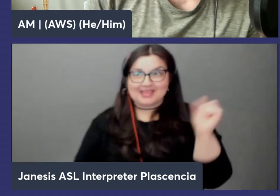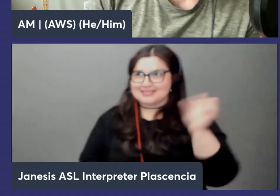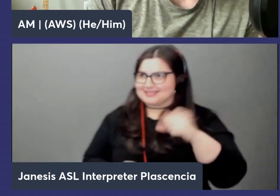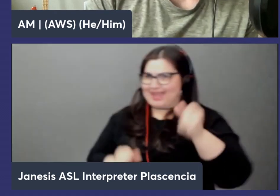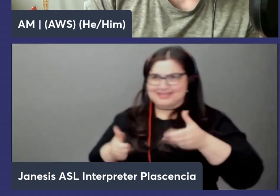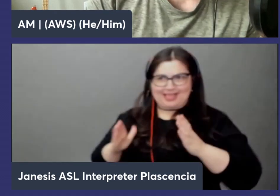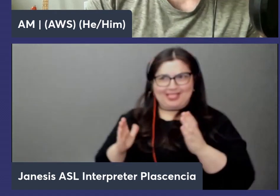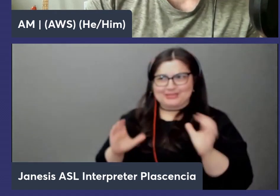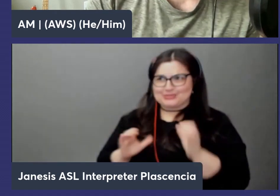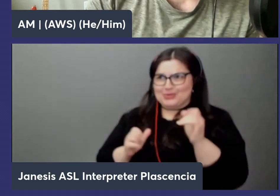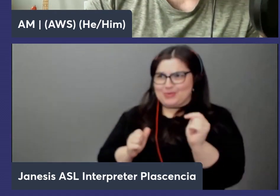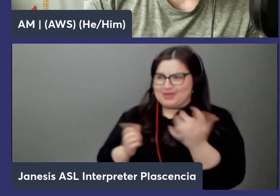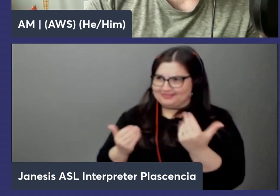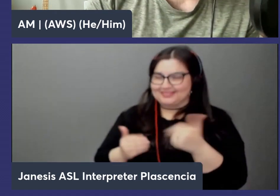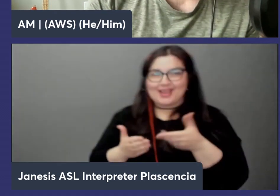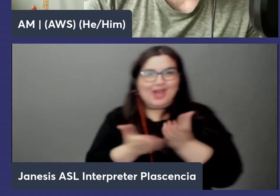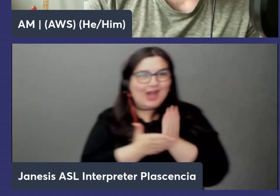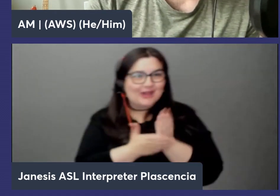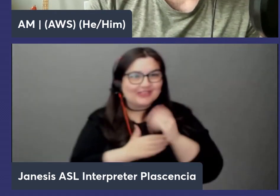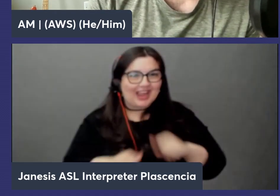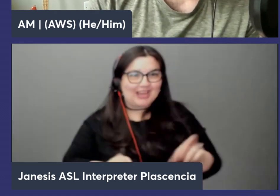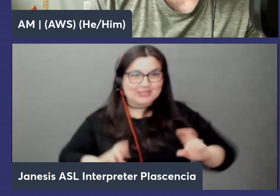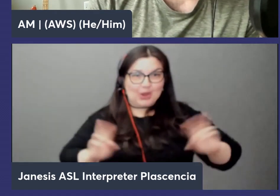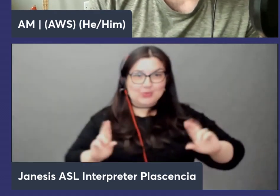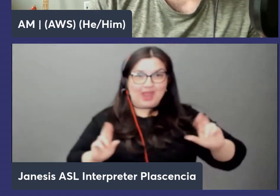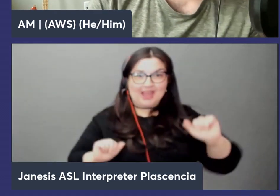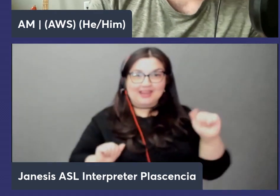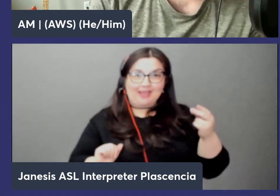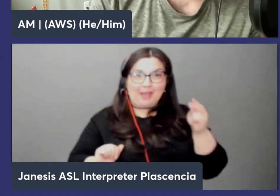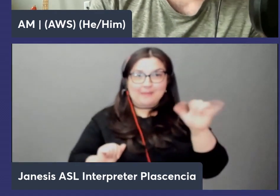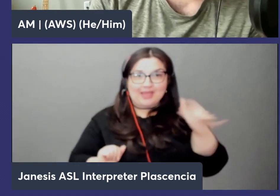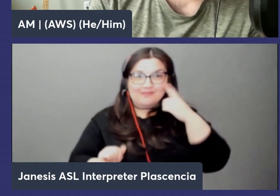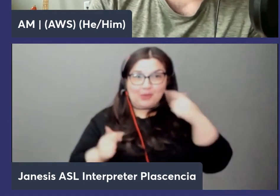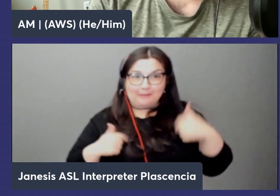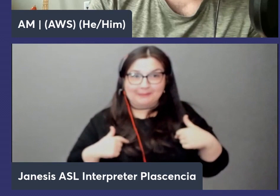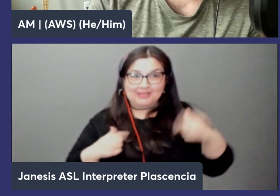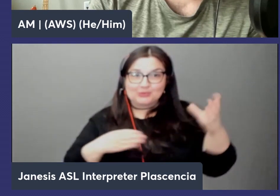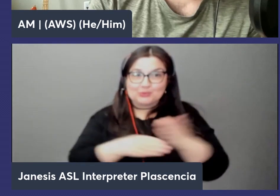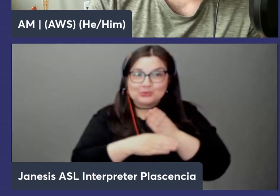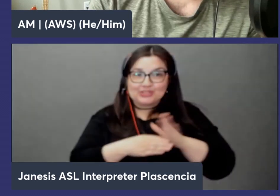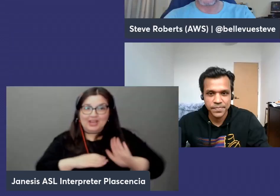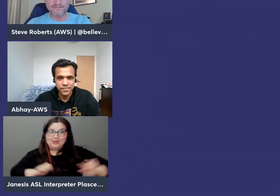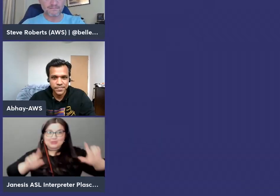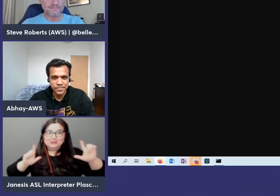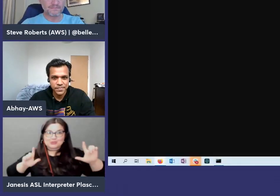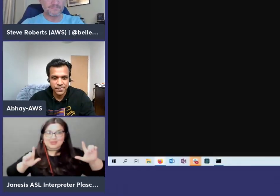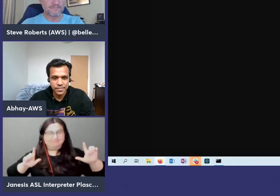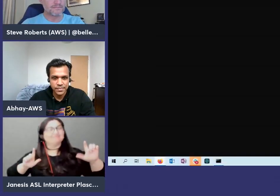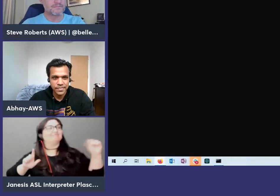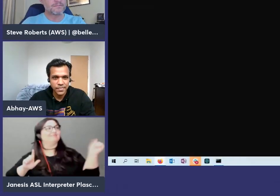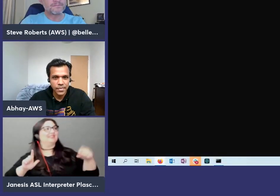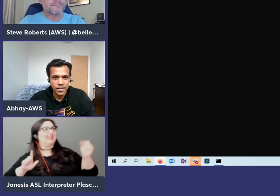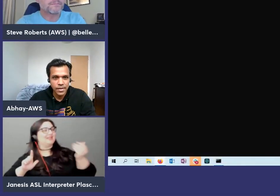it all right abe you ready for me to share your screen let's do it cool